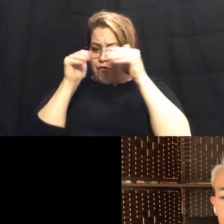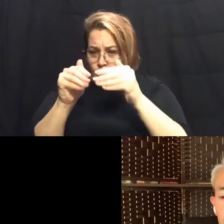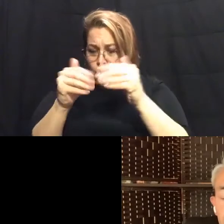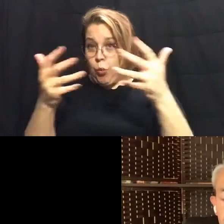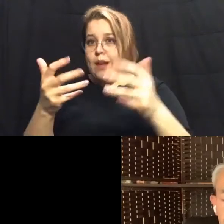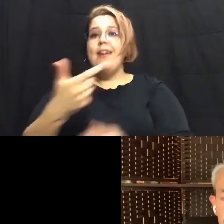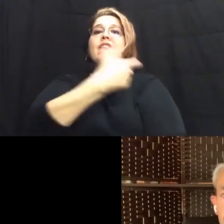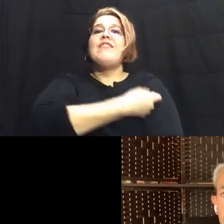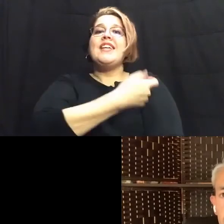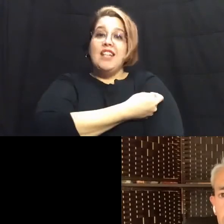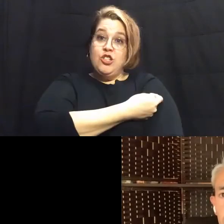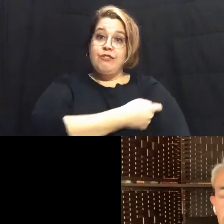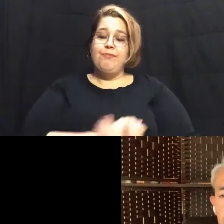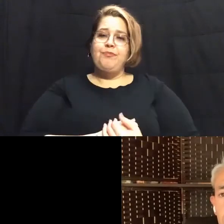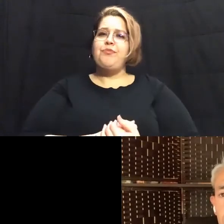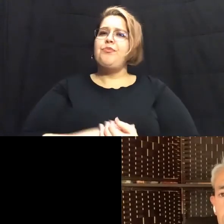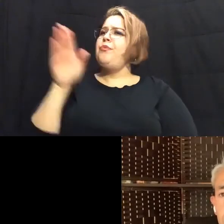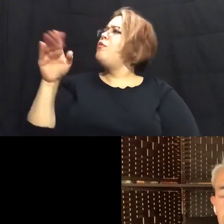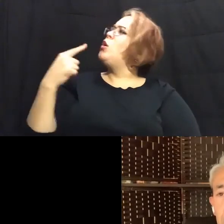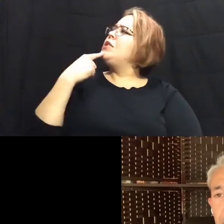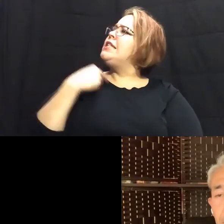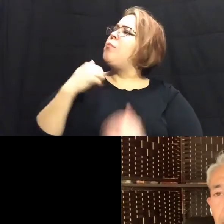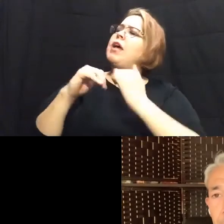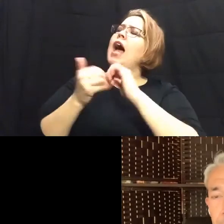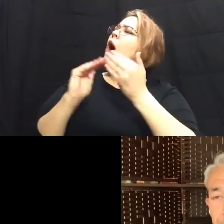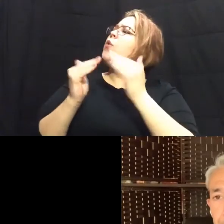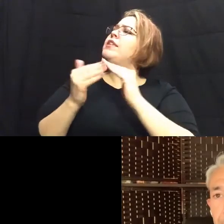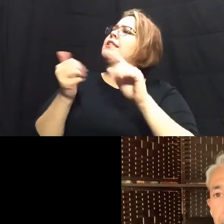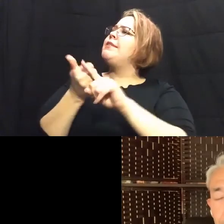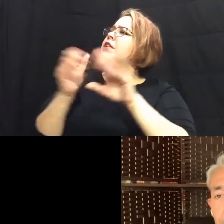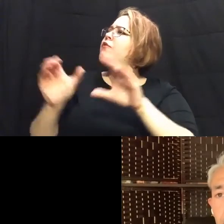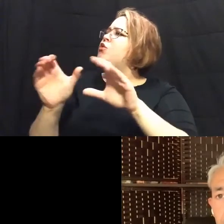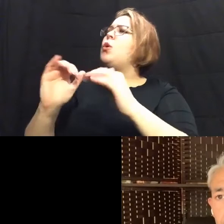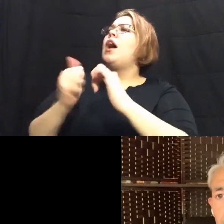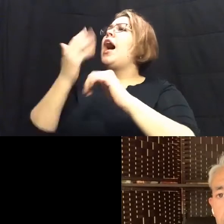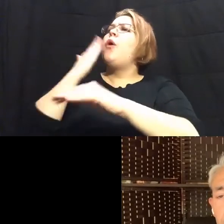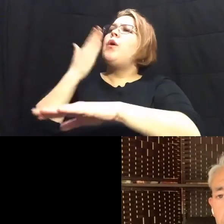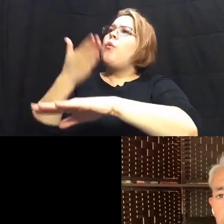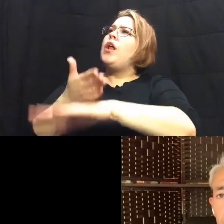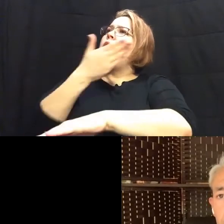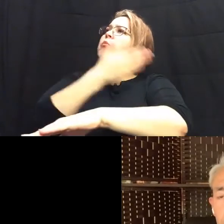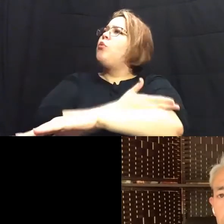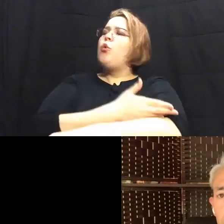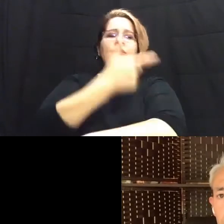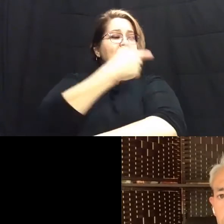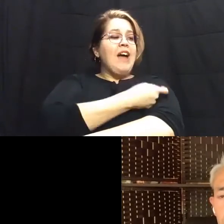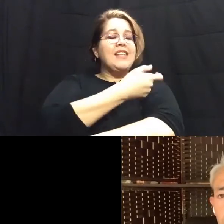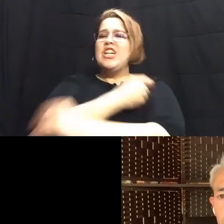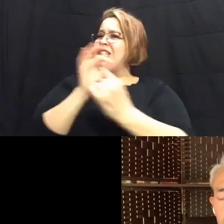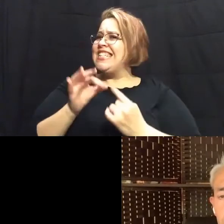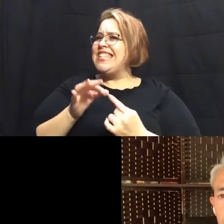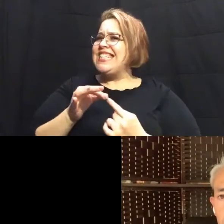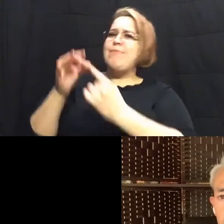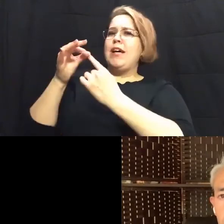so tell me how the city is doing how it will improve a vaccination especially to the most